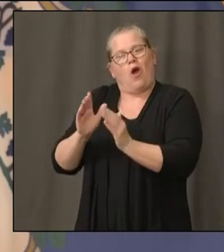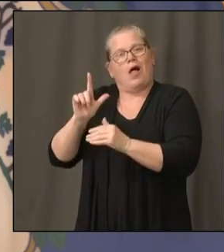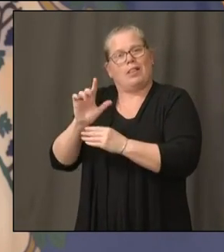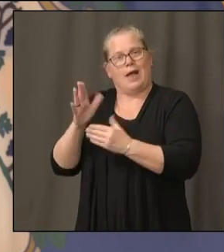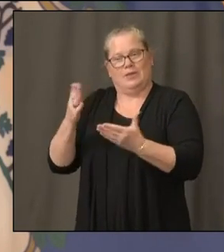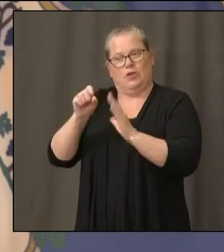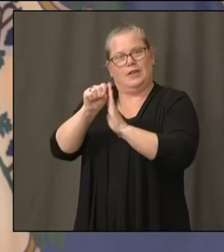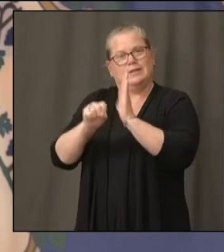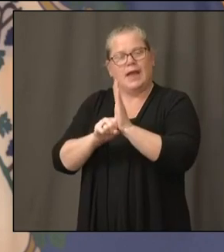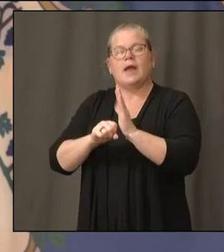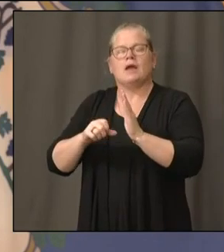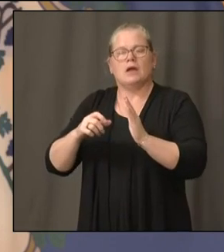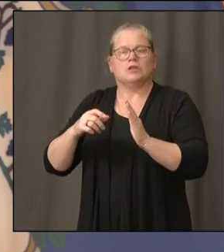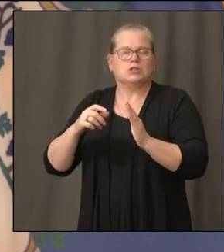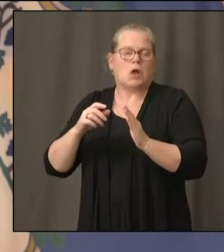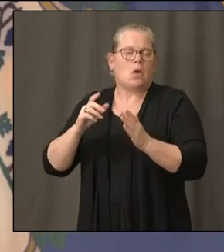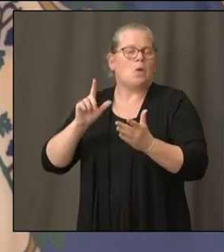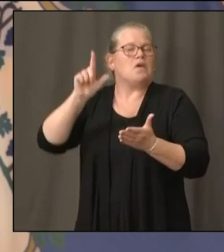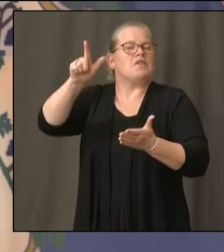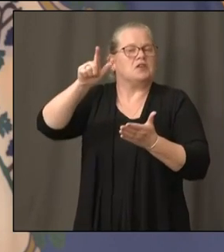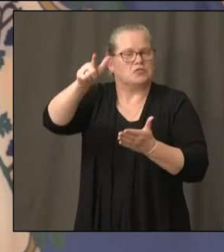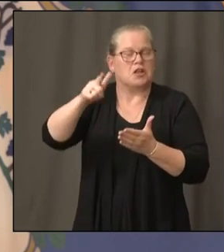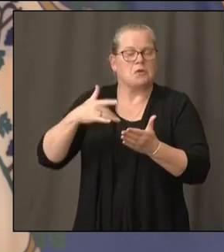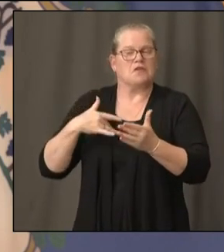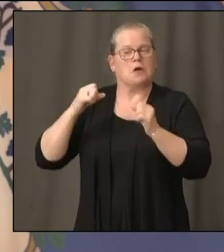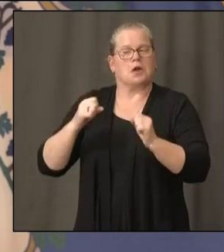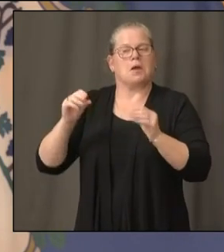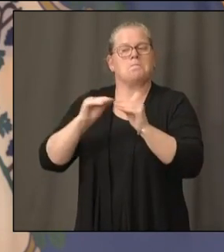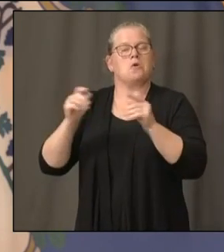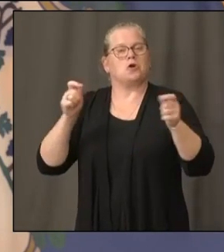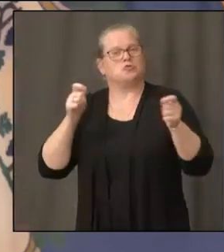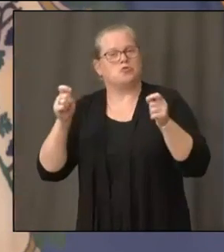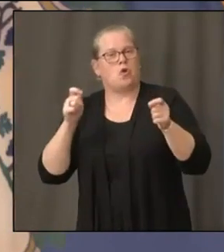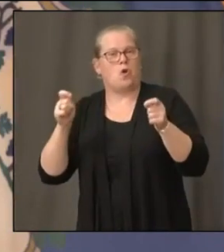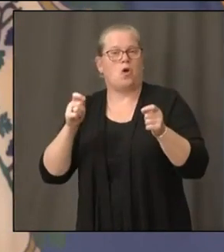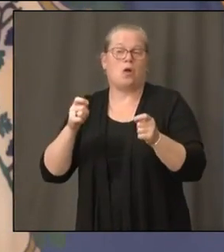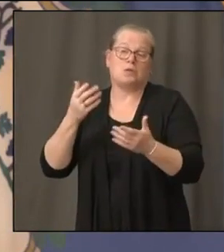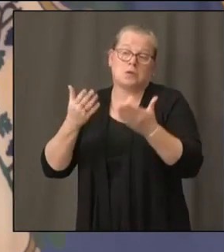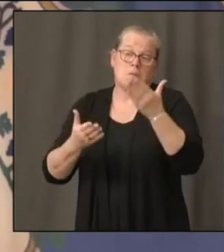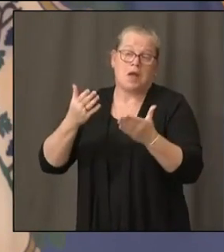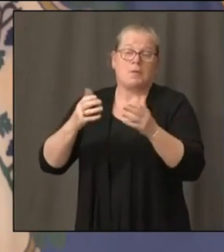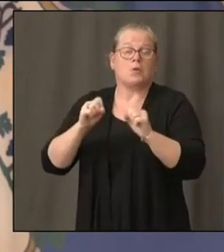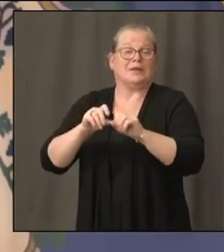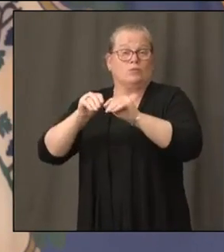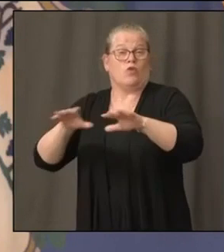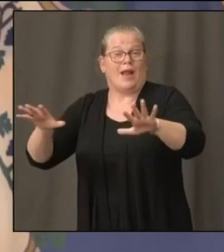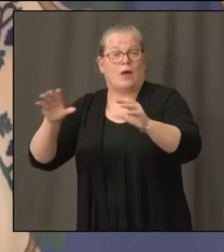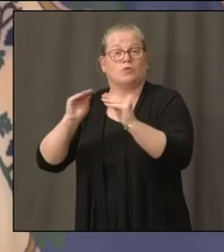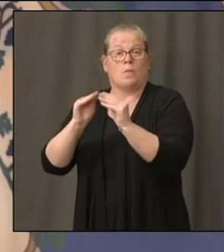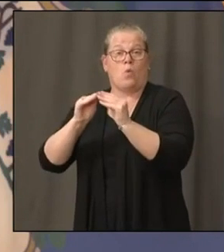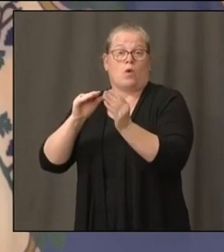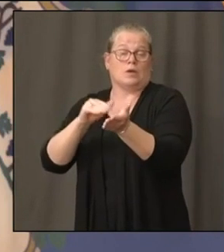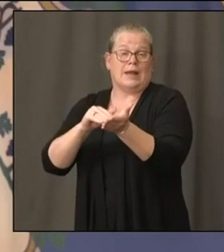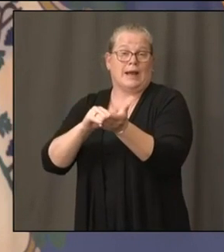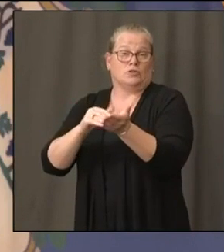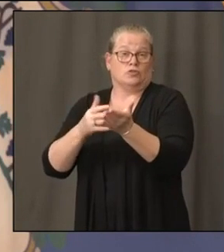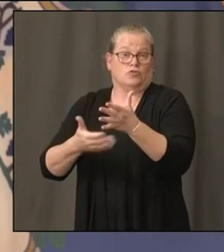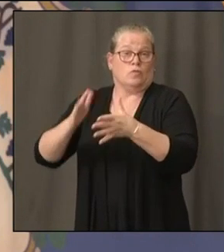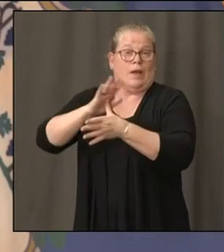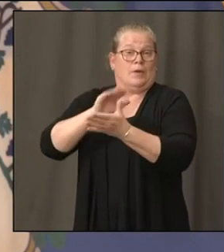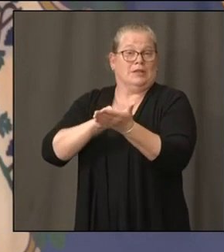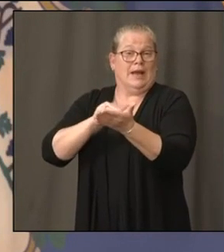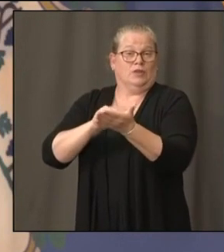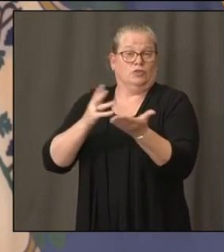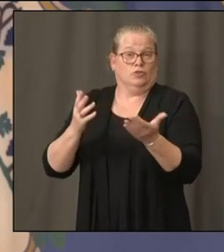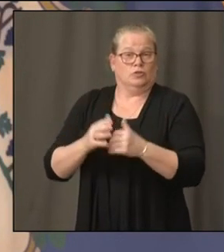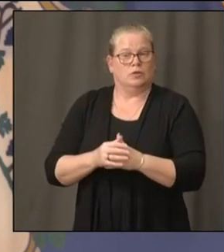a lot faster turnaround on all that testing. And then perhaps we can spread that to some of the primary care folks as well. What should people do in